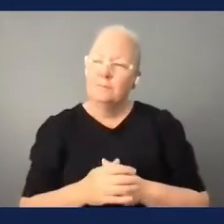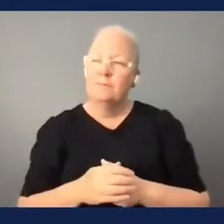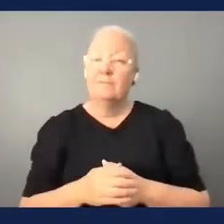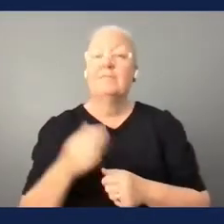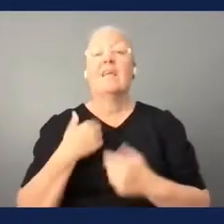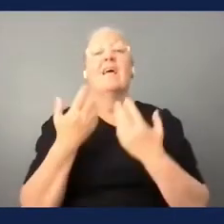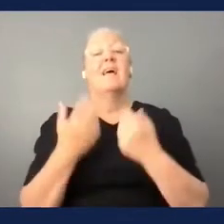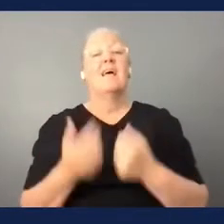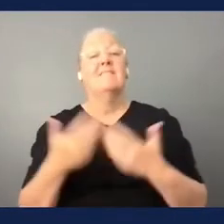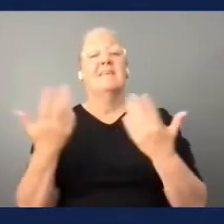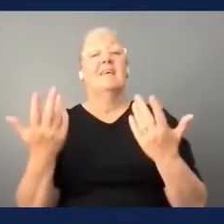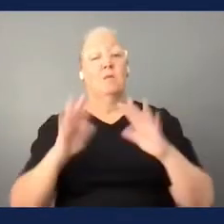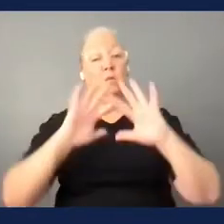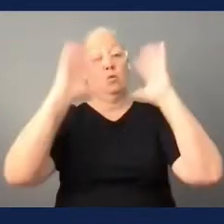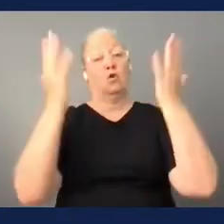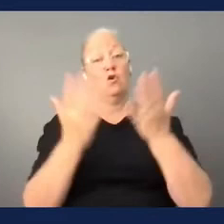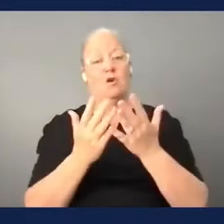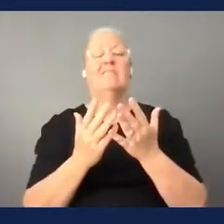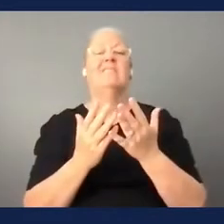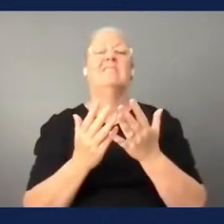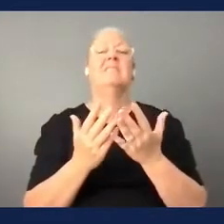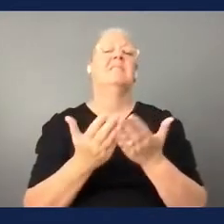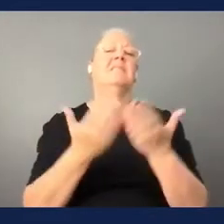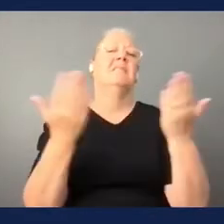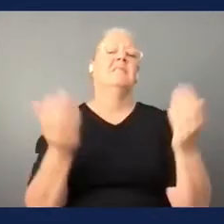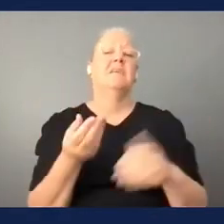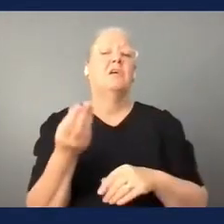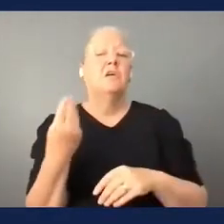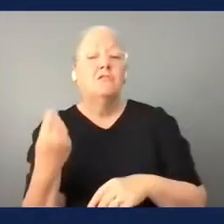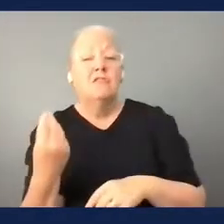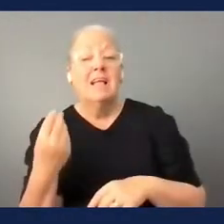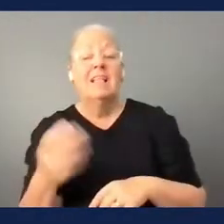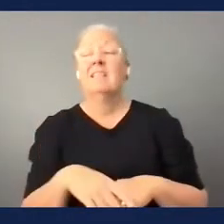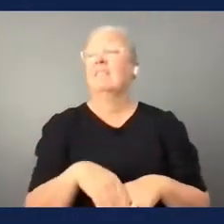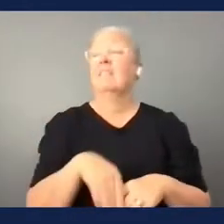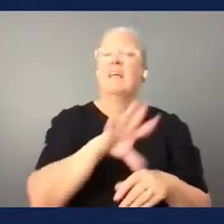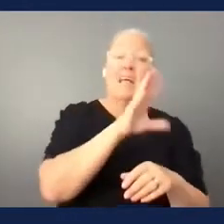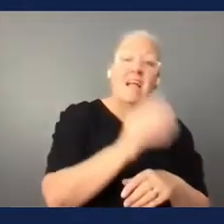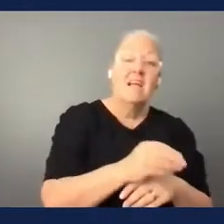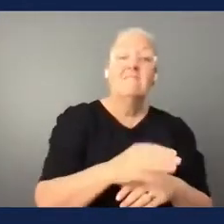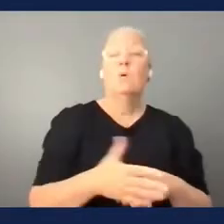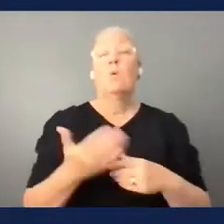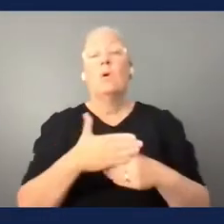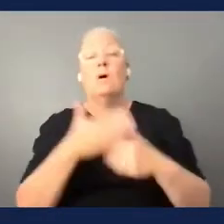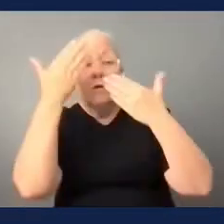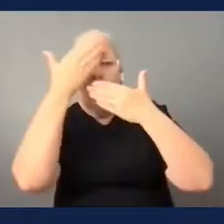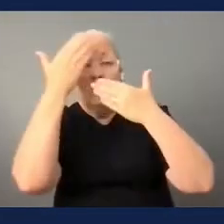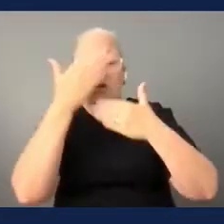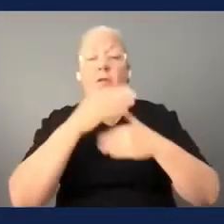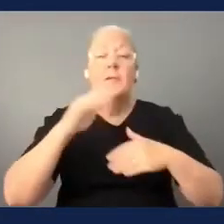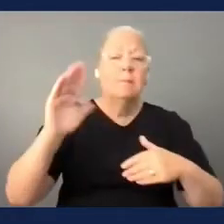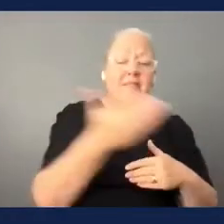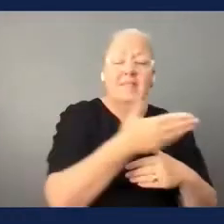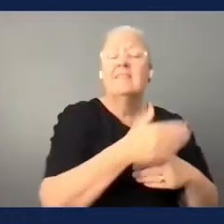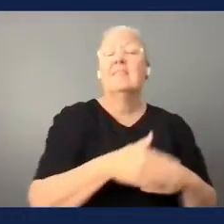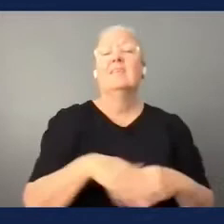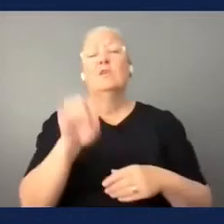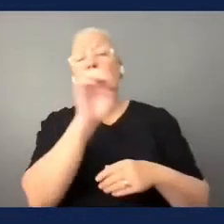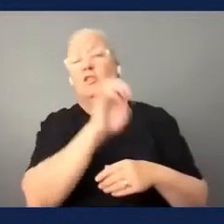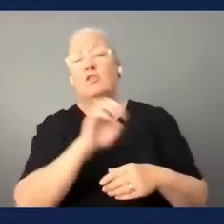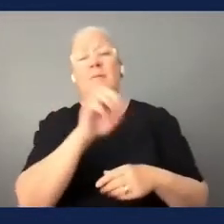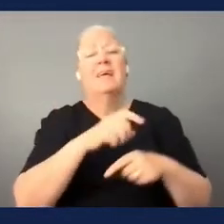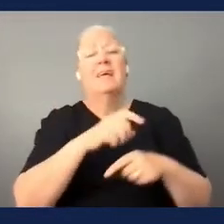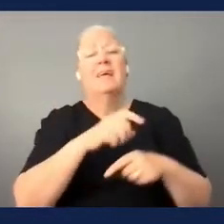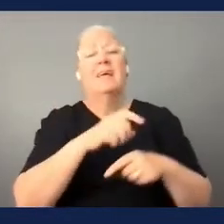all across the world so we had people from greece we had people from africa we had people from the middle east people from europe netherlands england people from us